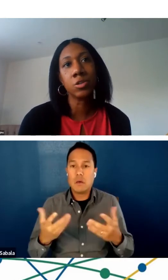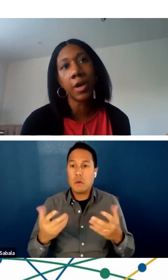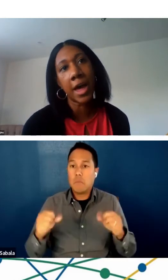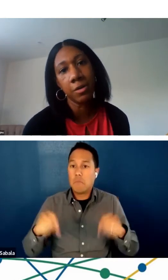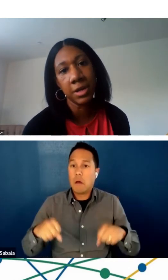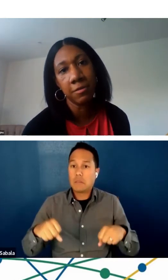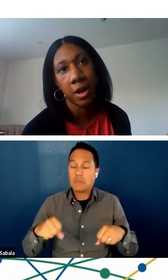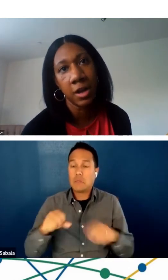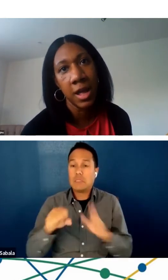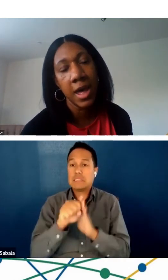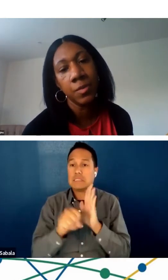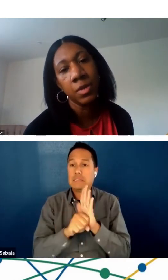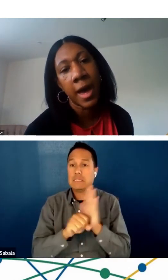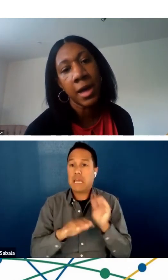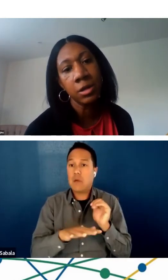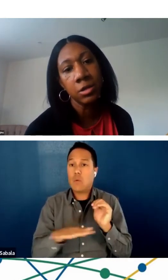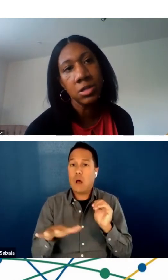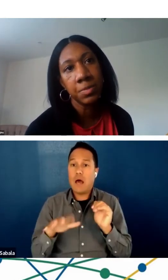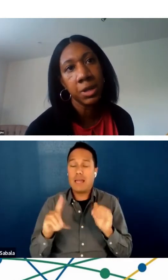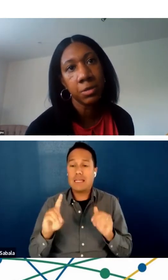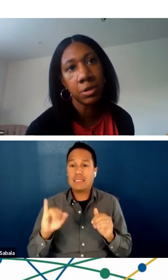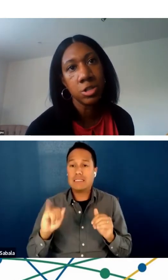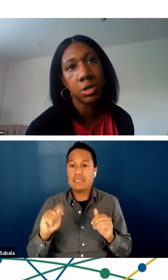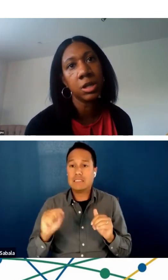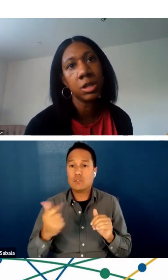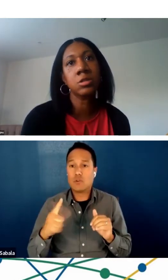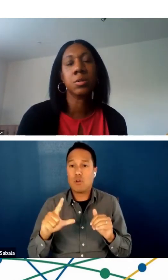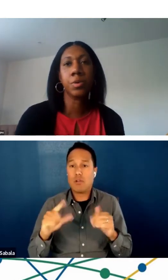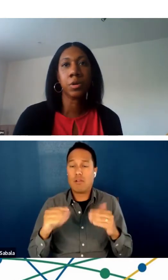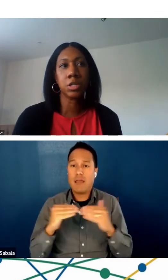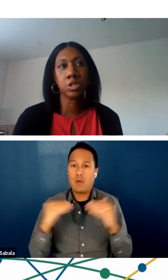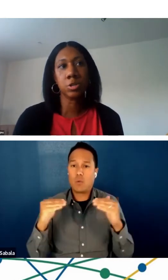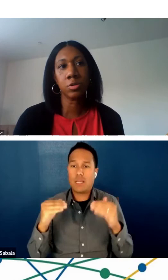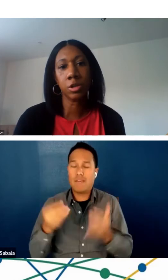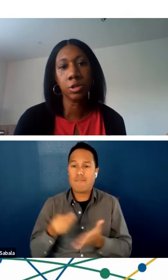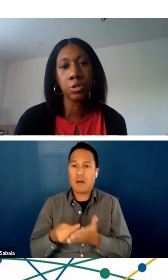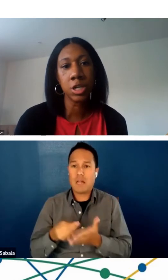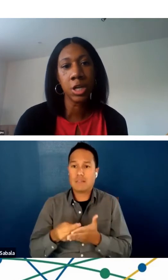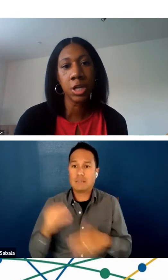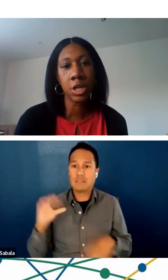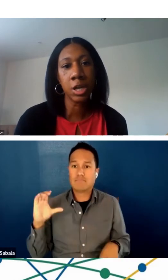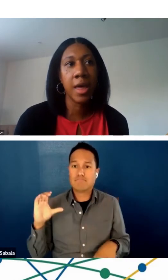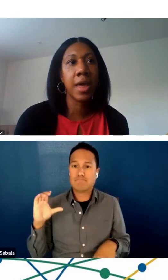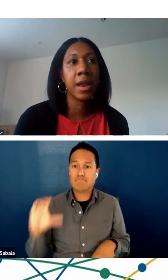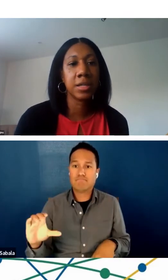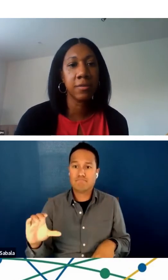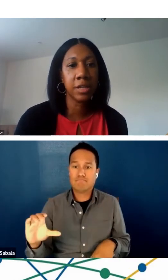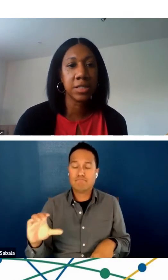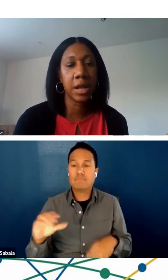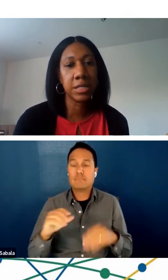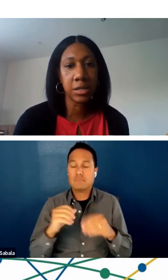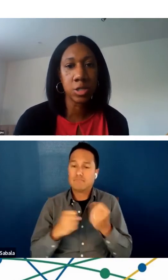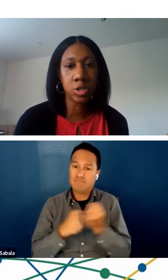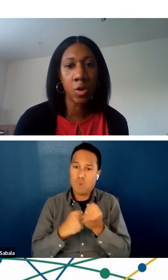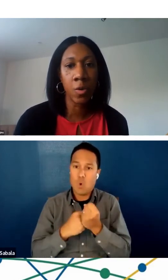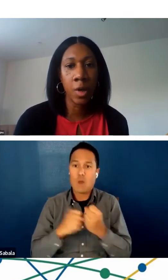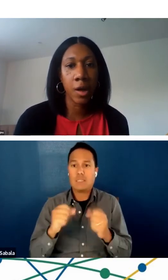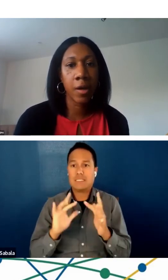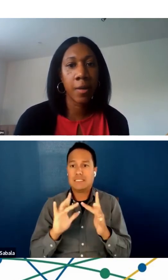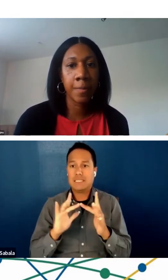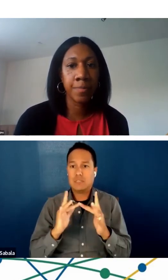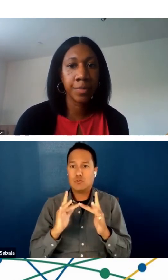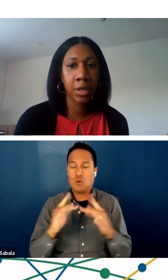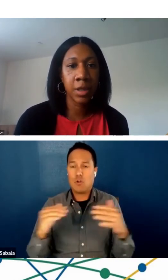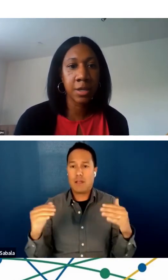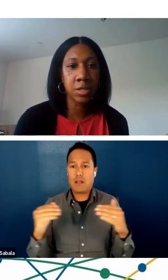statewide digital equity fund. And that includes being able to strengthen and support digital inclusion and activities and ideas. And so